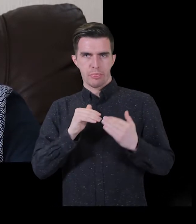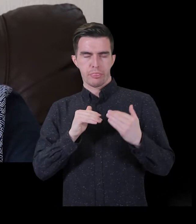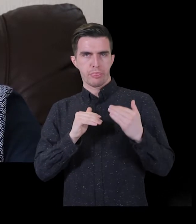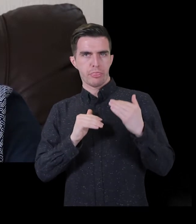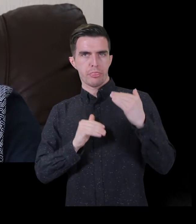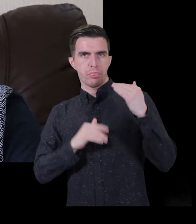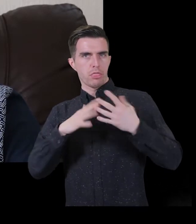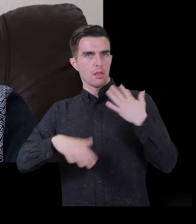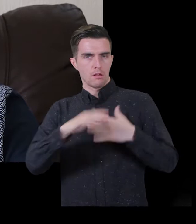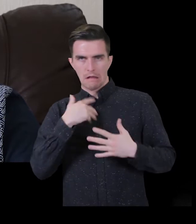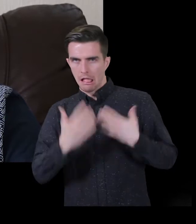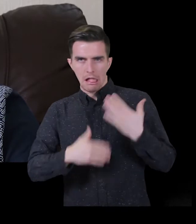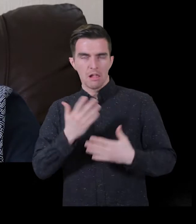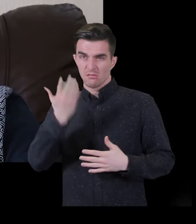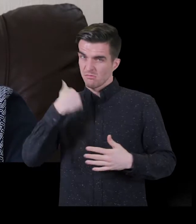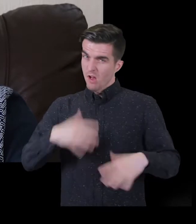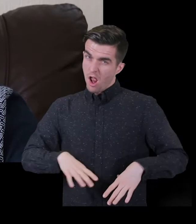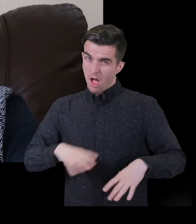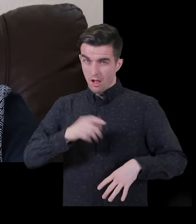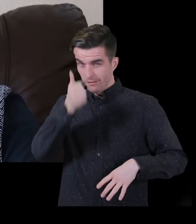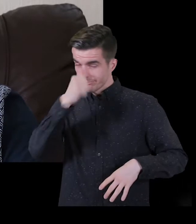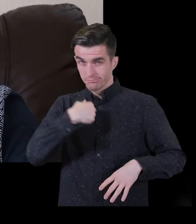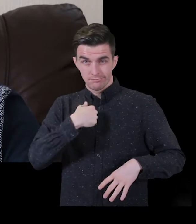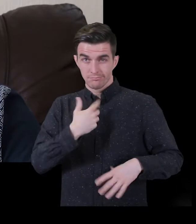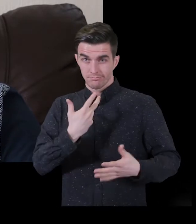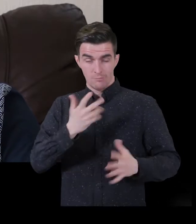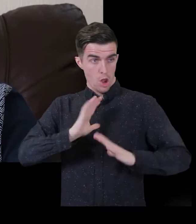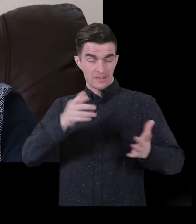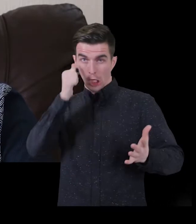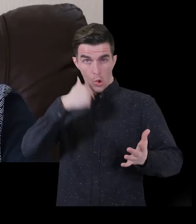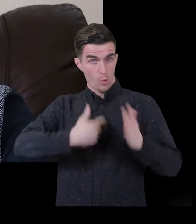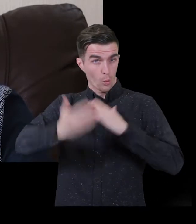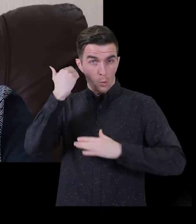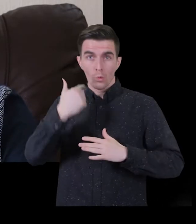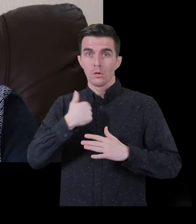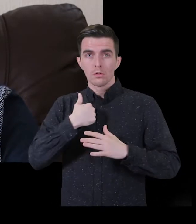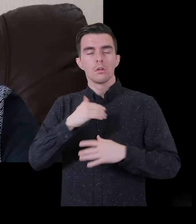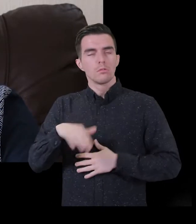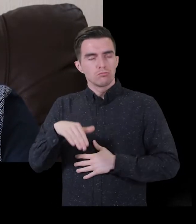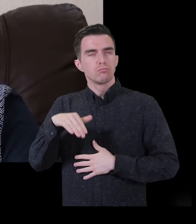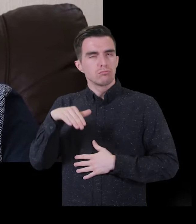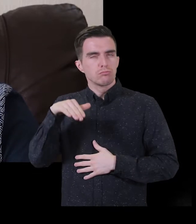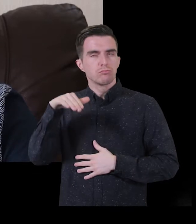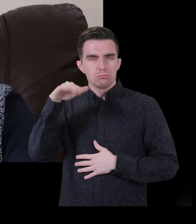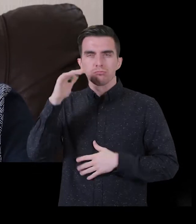else can speak so much better than me. Everyone understands things better than me. And I just